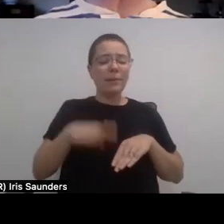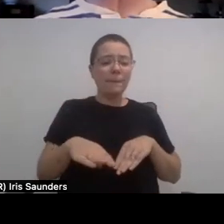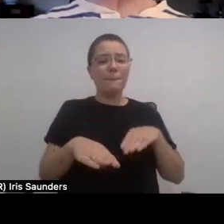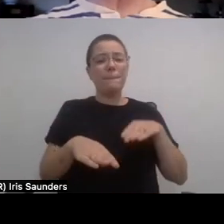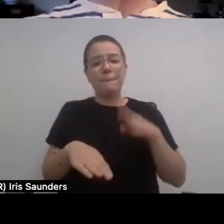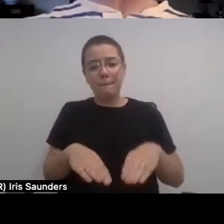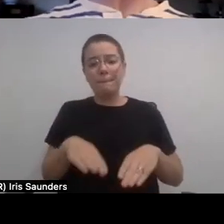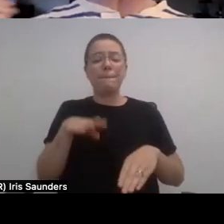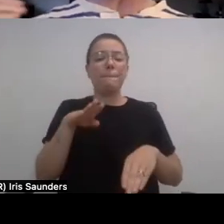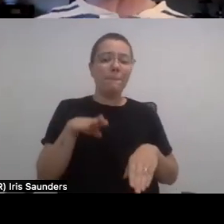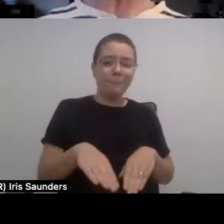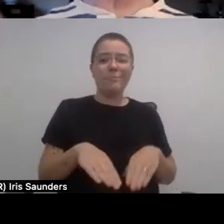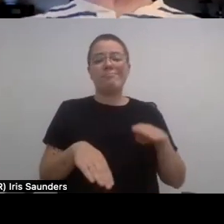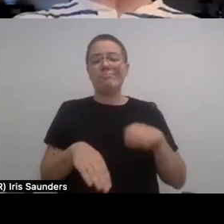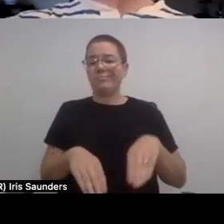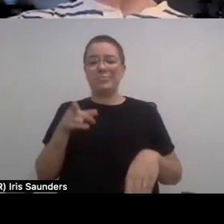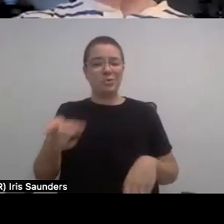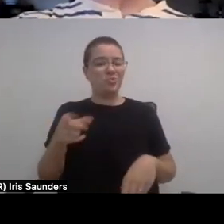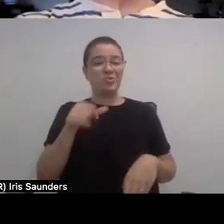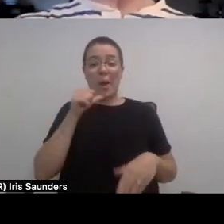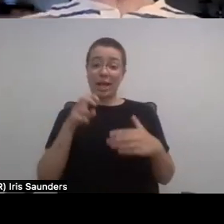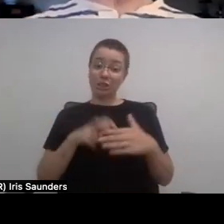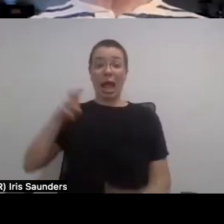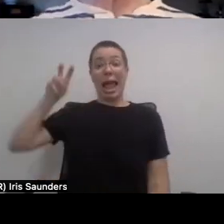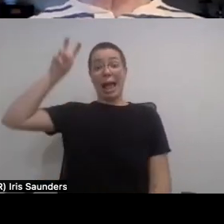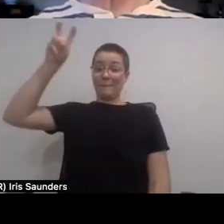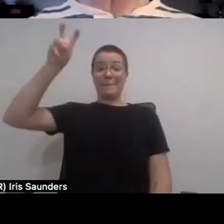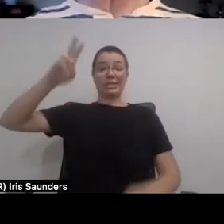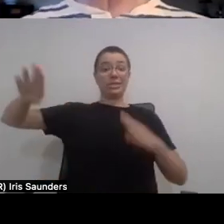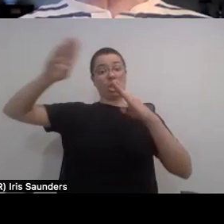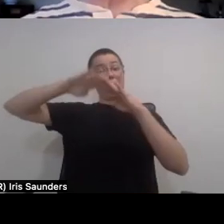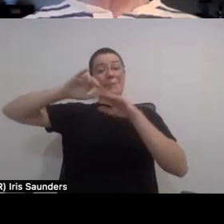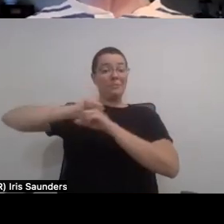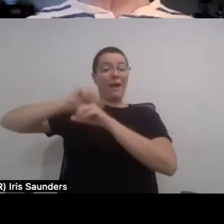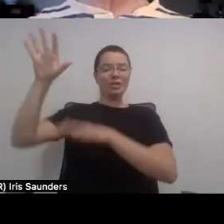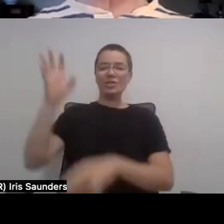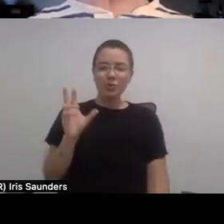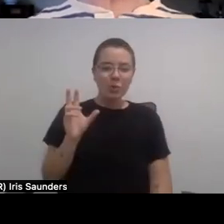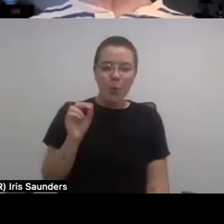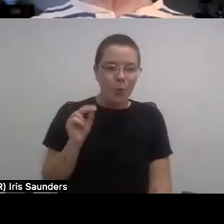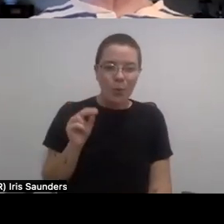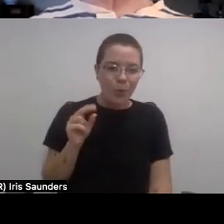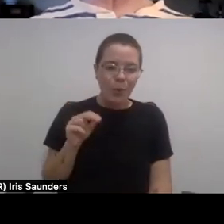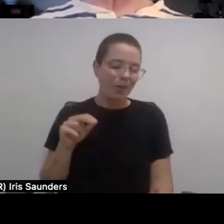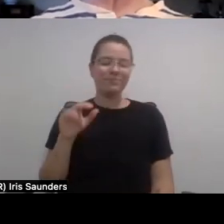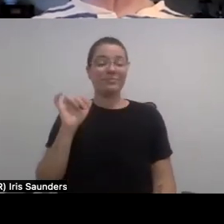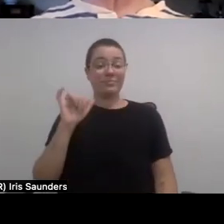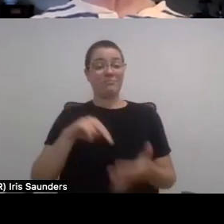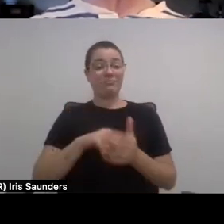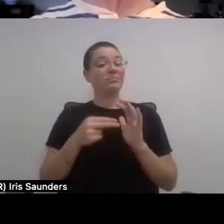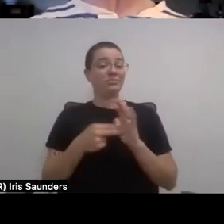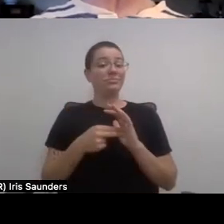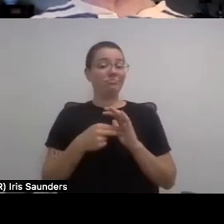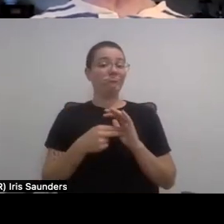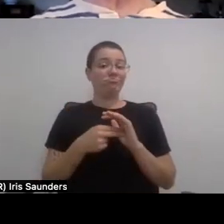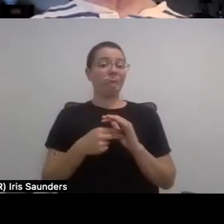like still have to, you don't just jump to the top of the mountain. So at the end of the day, it really is just realizing that each